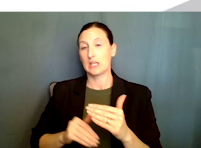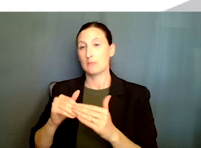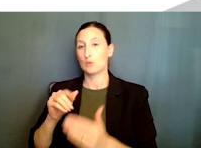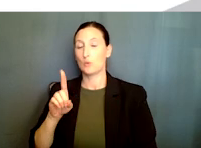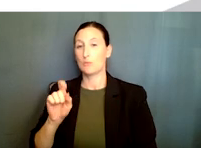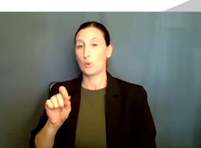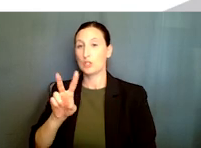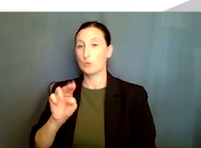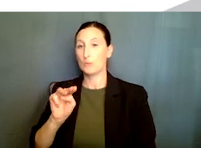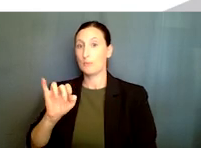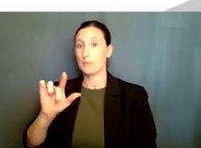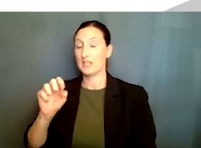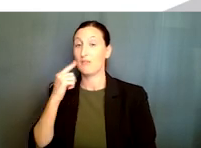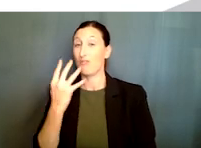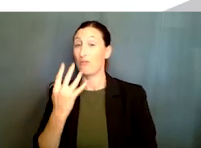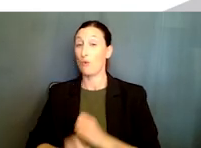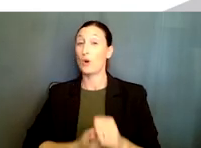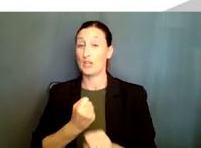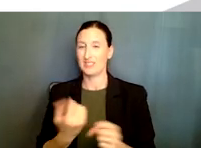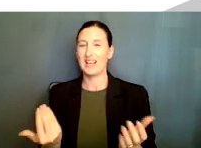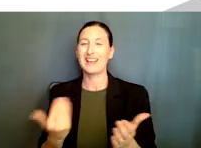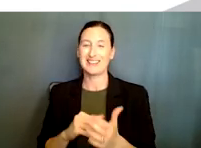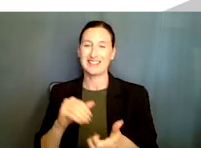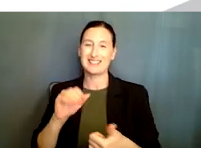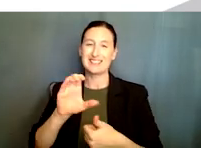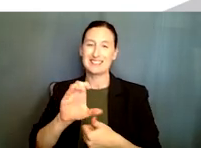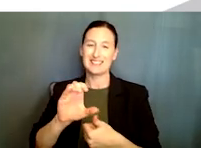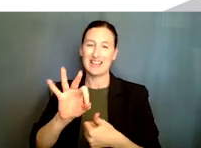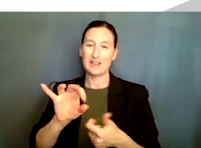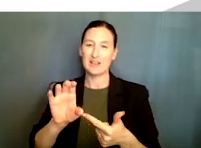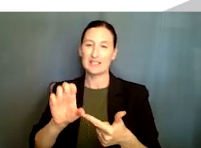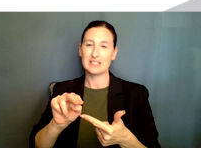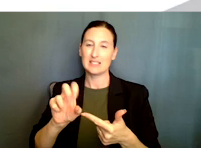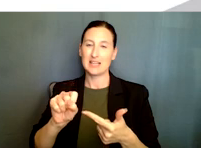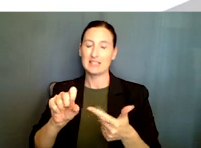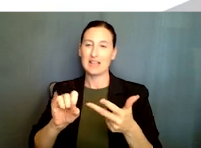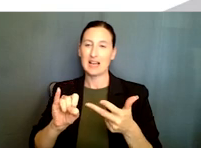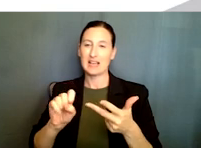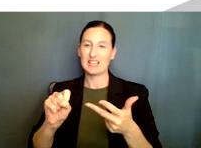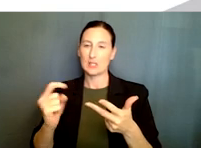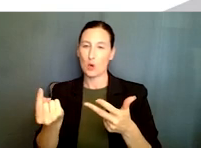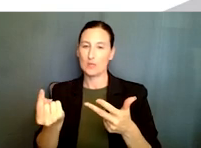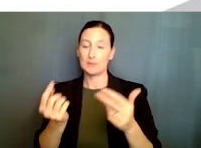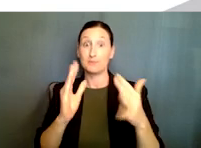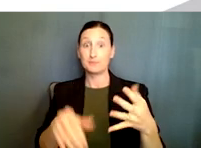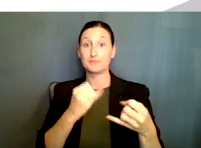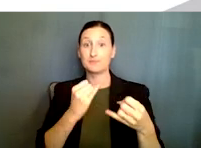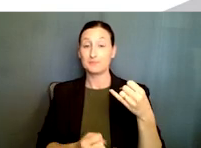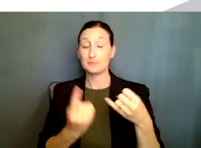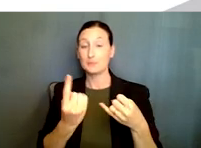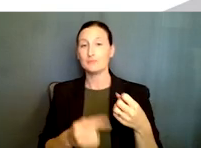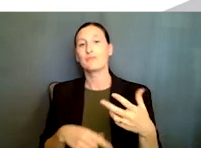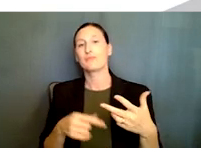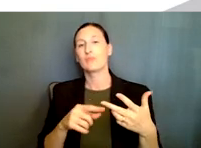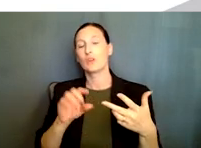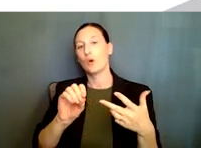And this, again, can go to CCF, CNS, and IIS only. Finally, the OAC core projects, they